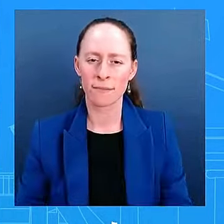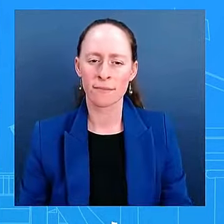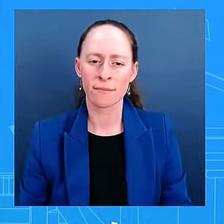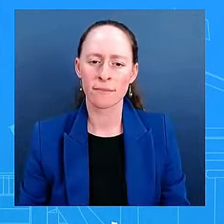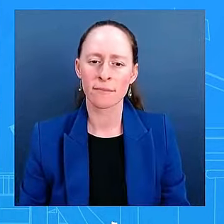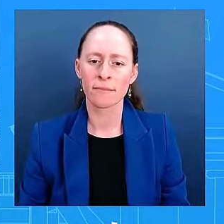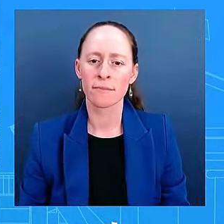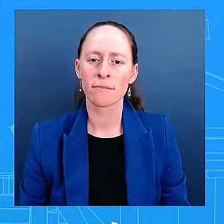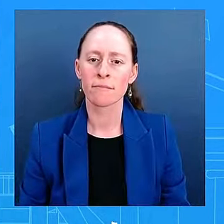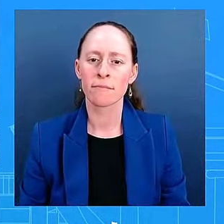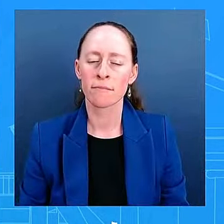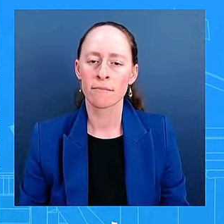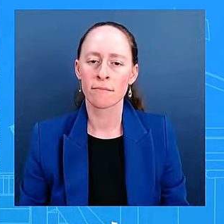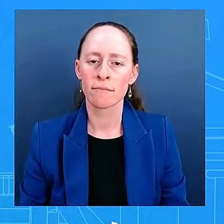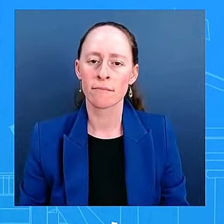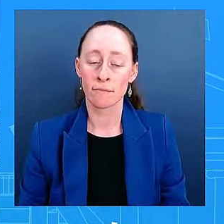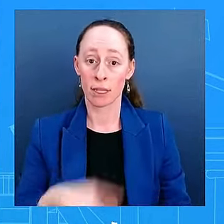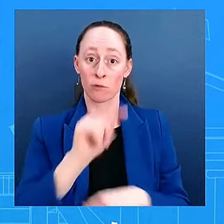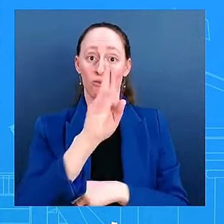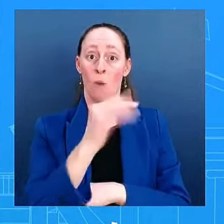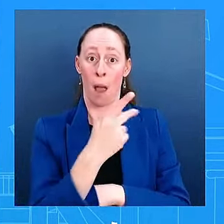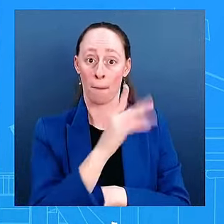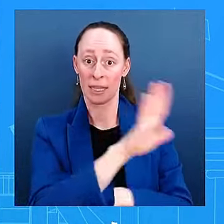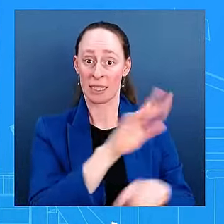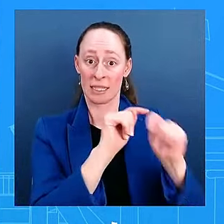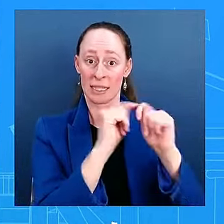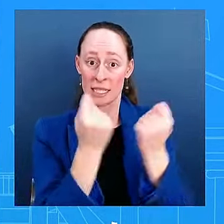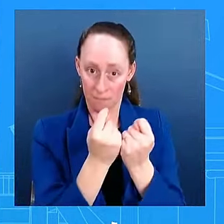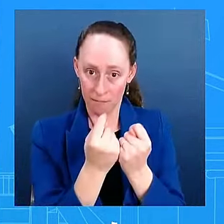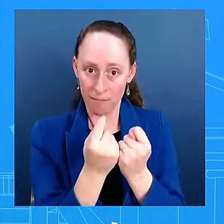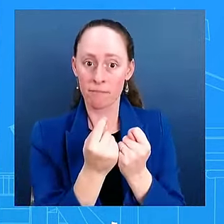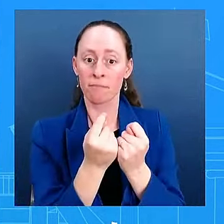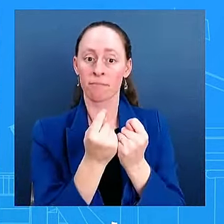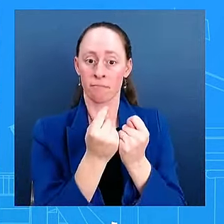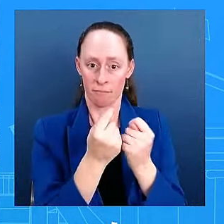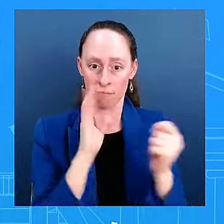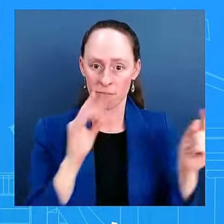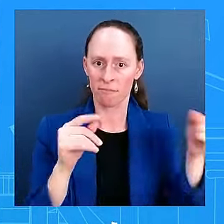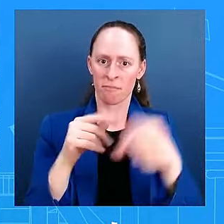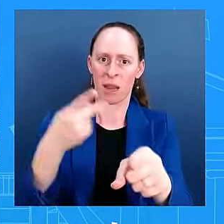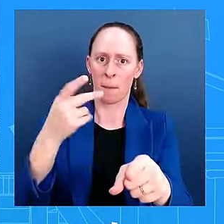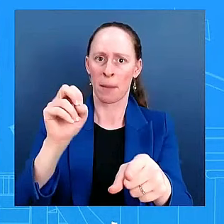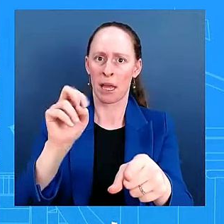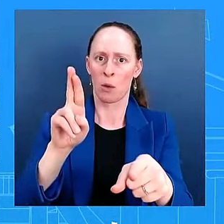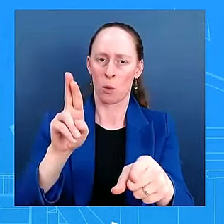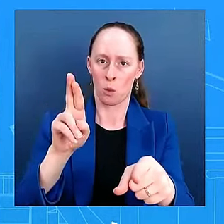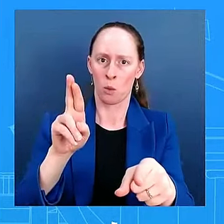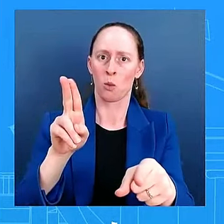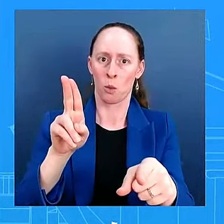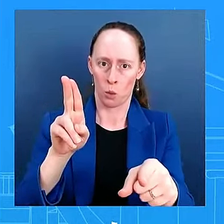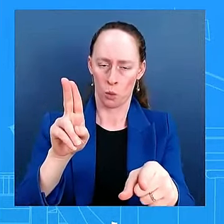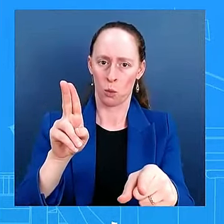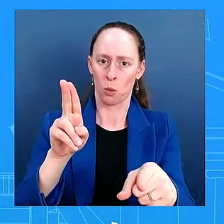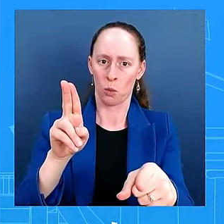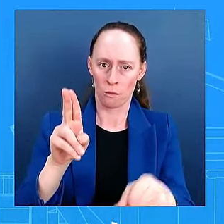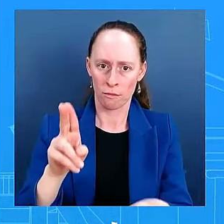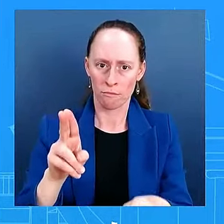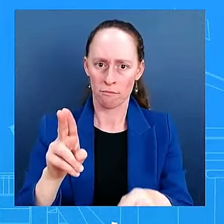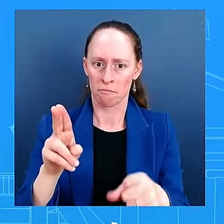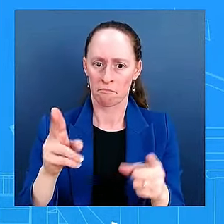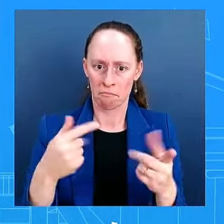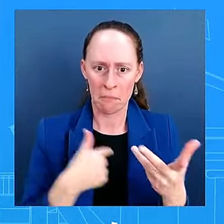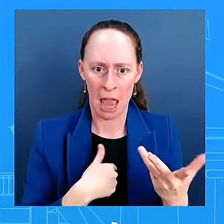or are they going to be in Lima... You're going to have to ask the Trump team. I can only speak for the president. Yeah.